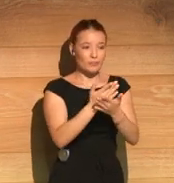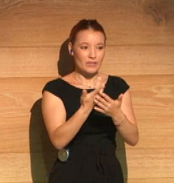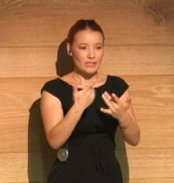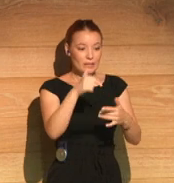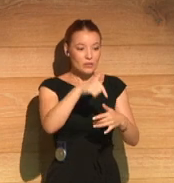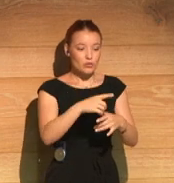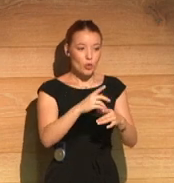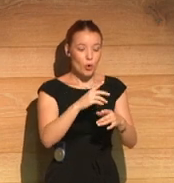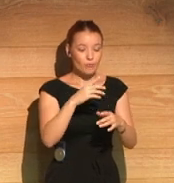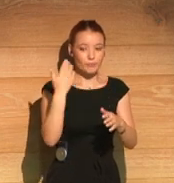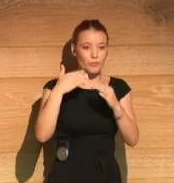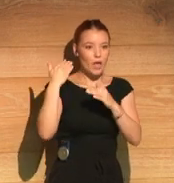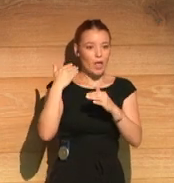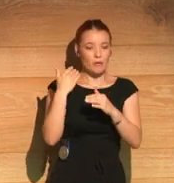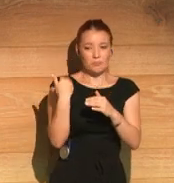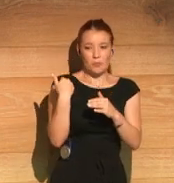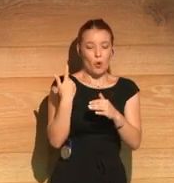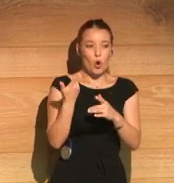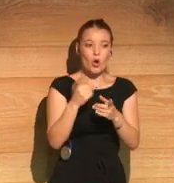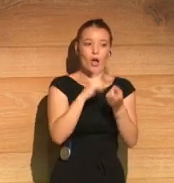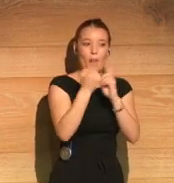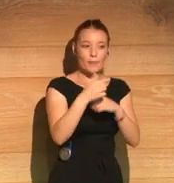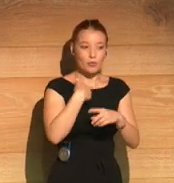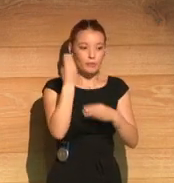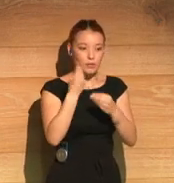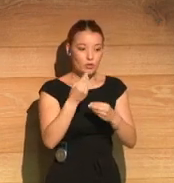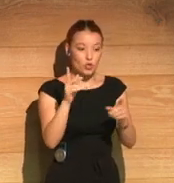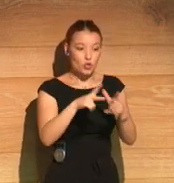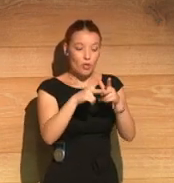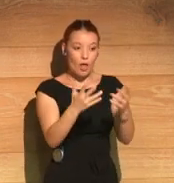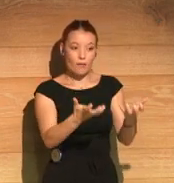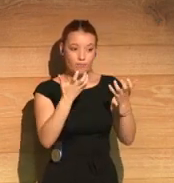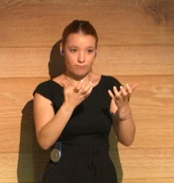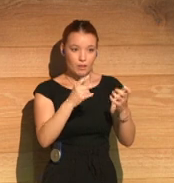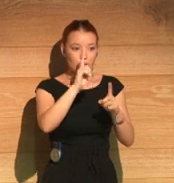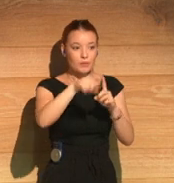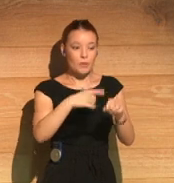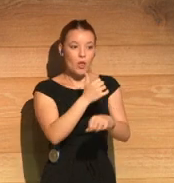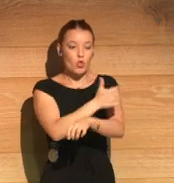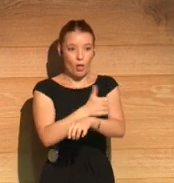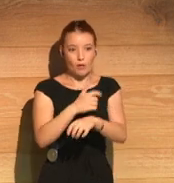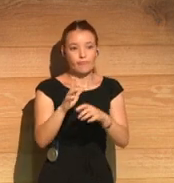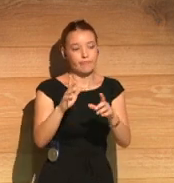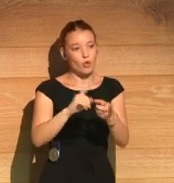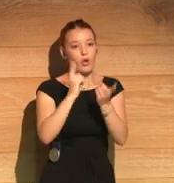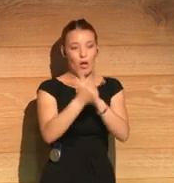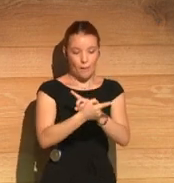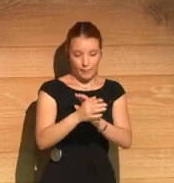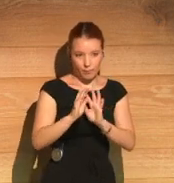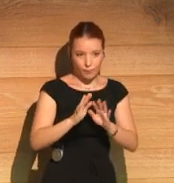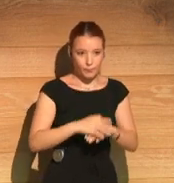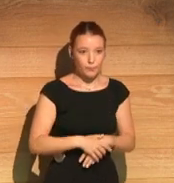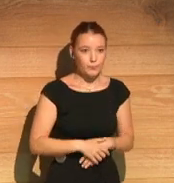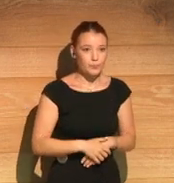of society and the benefit of its citizens that it's changed quite a lot. You know, one of the things